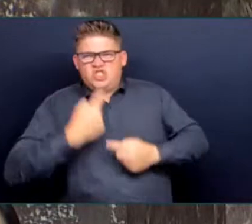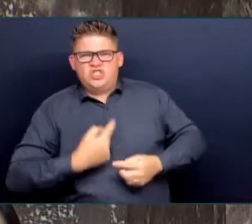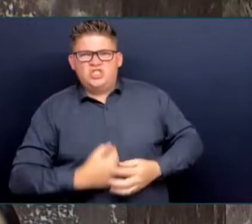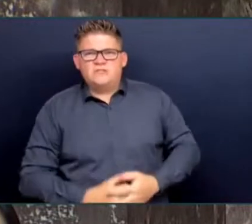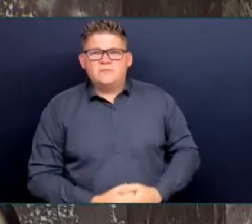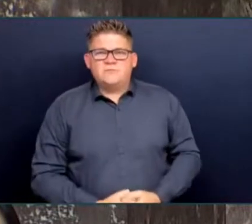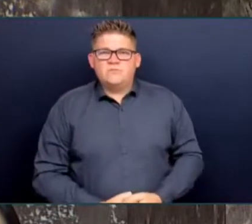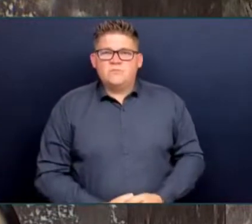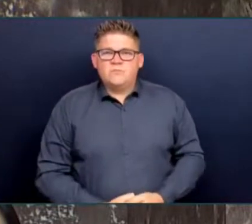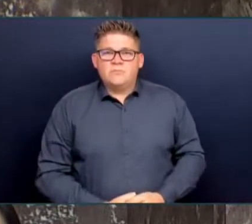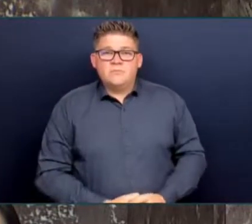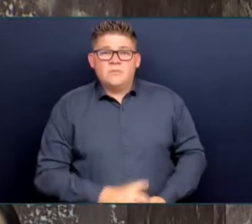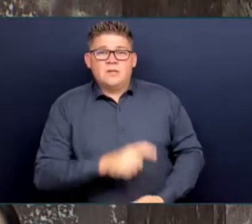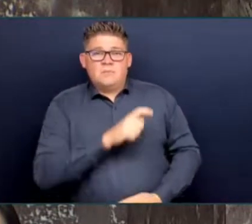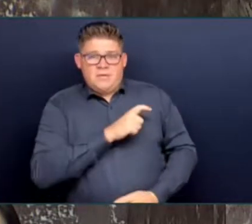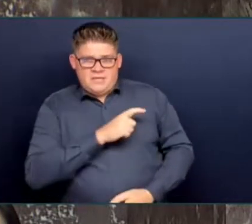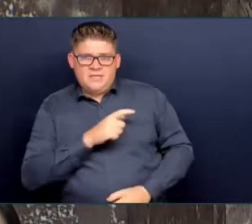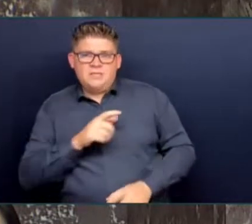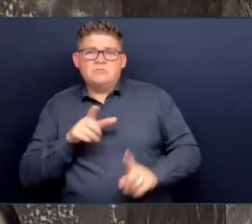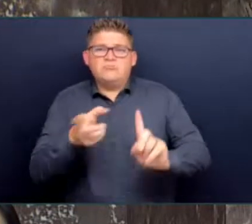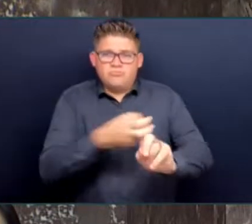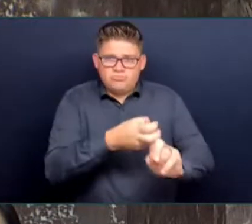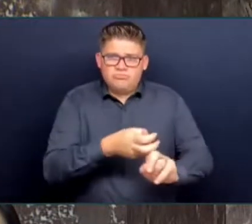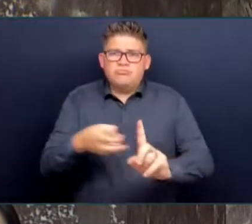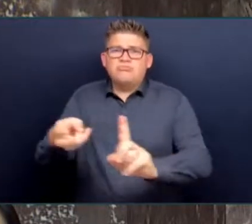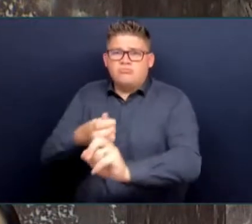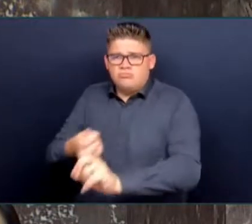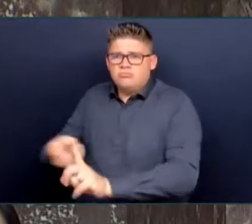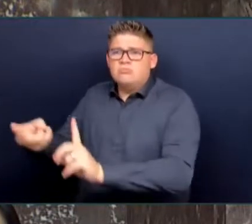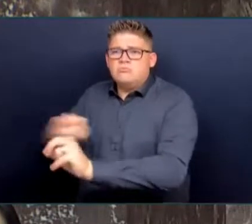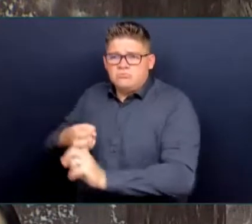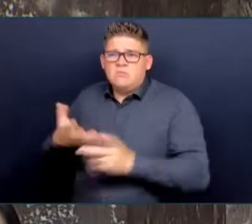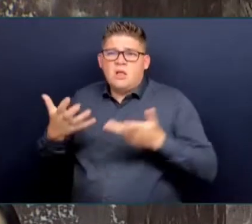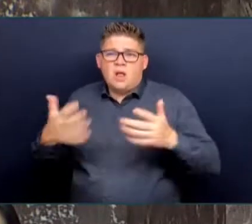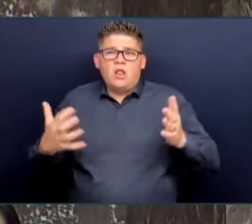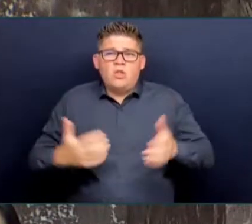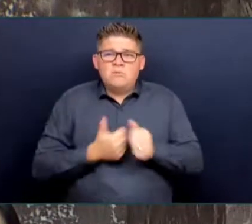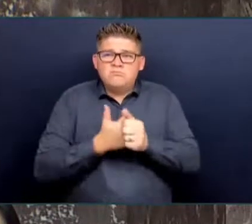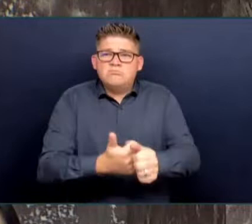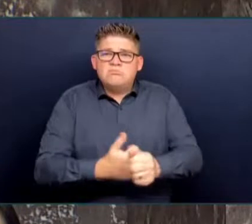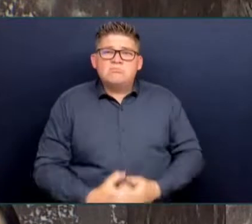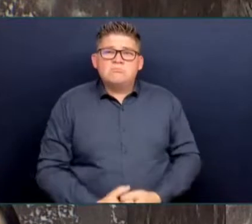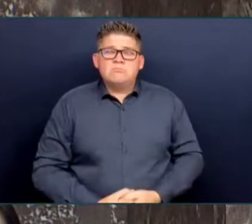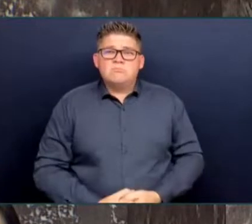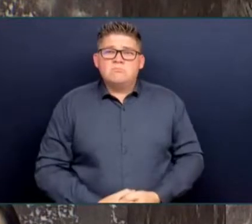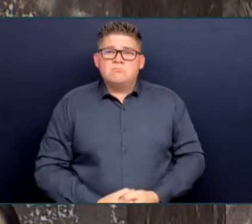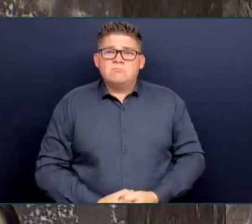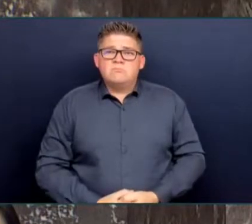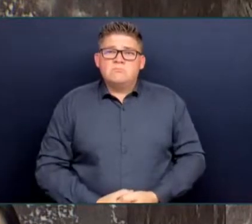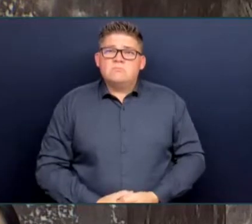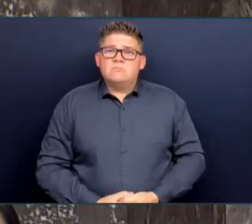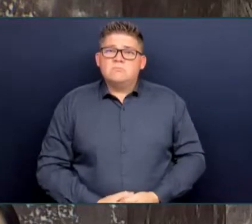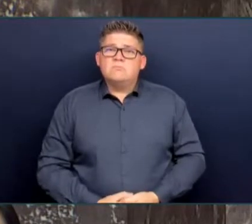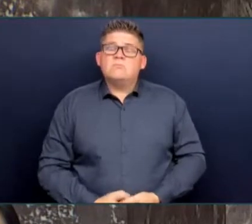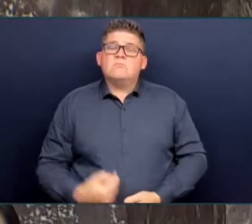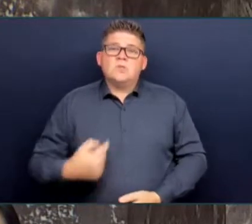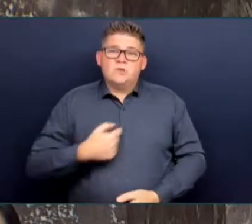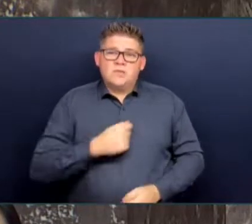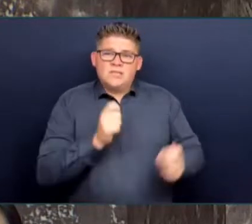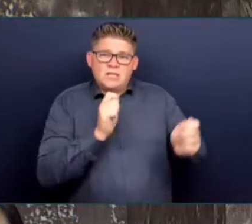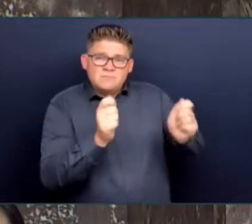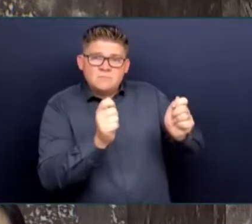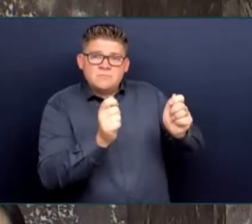But what we also want to do, Honourable Speaker, is that we can change the laws, see changes in the laws that have brought unintended consequences,